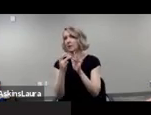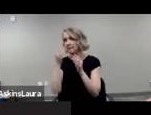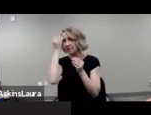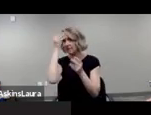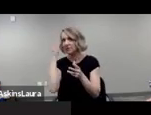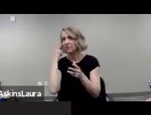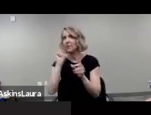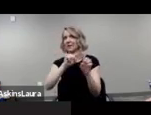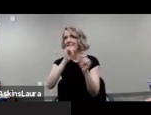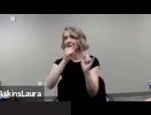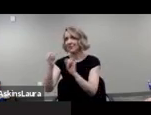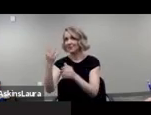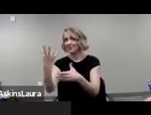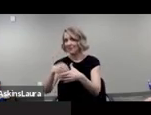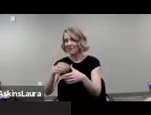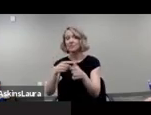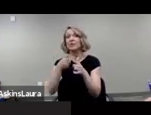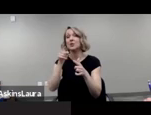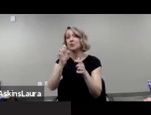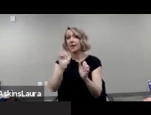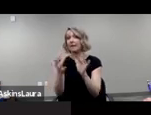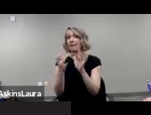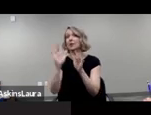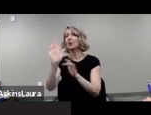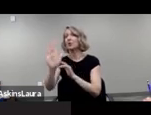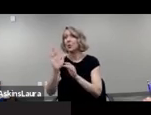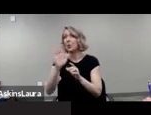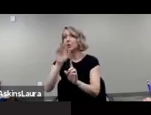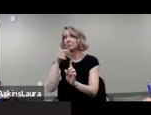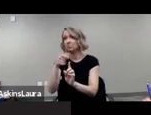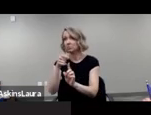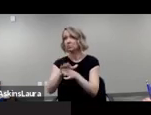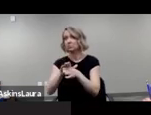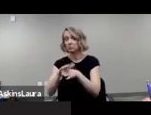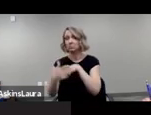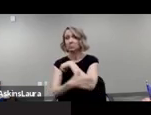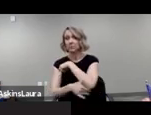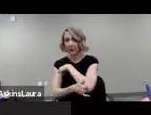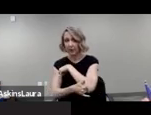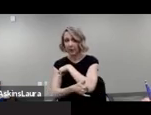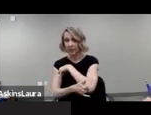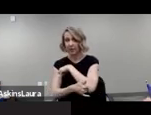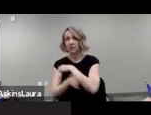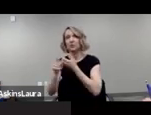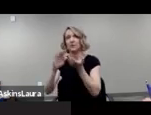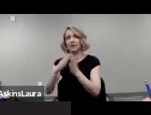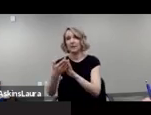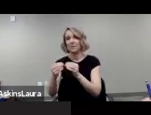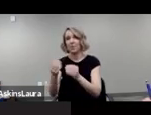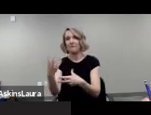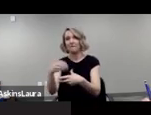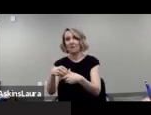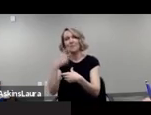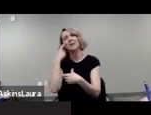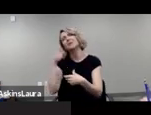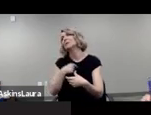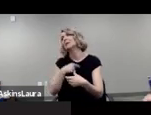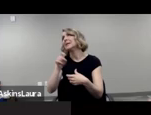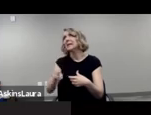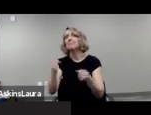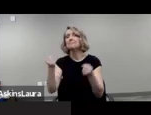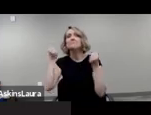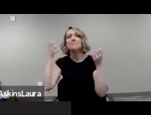of those individuals as well so that you can tap into your own county to be involved we need more people with disabilities in all facets of this